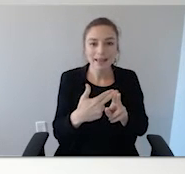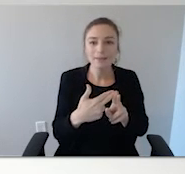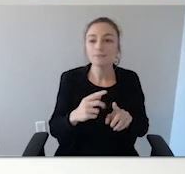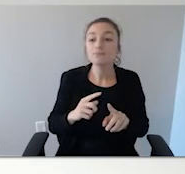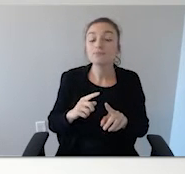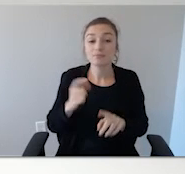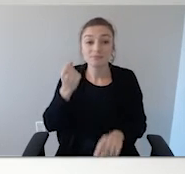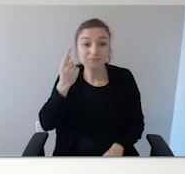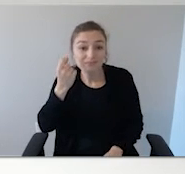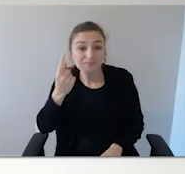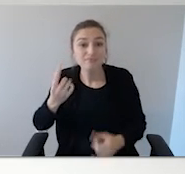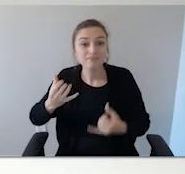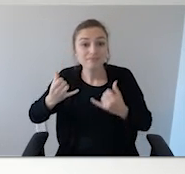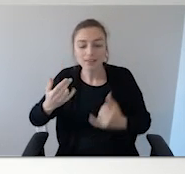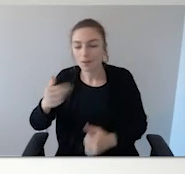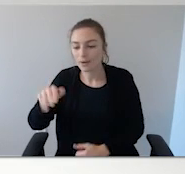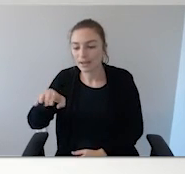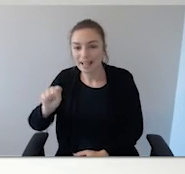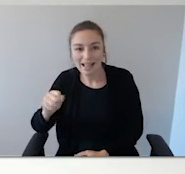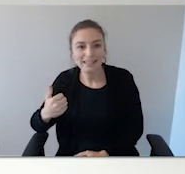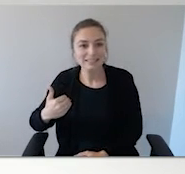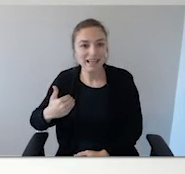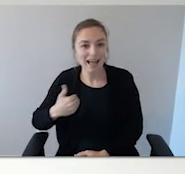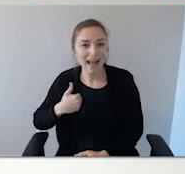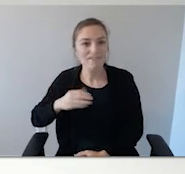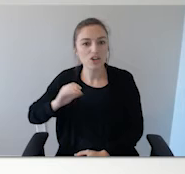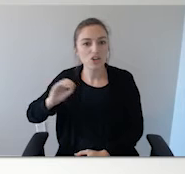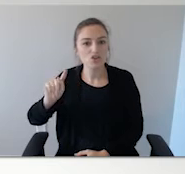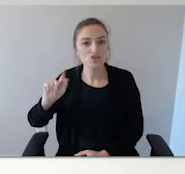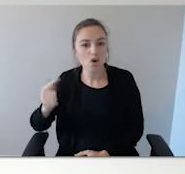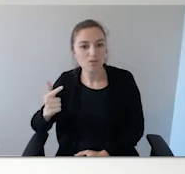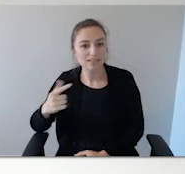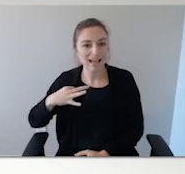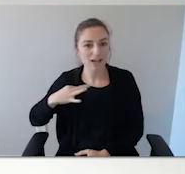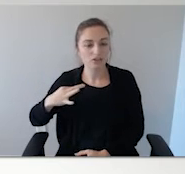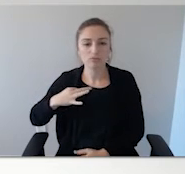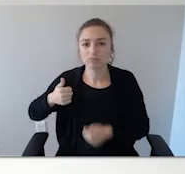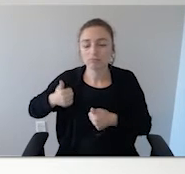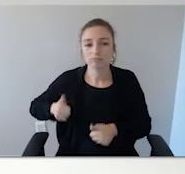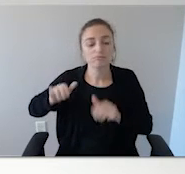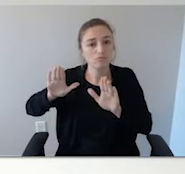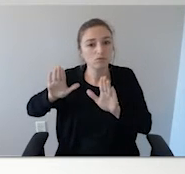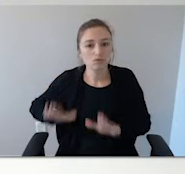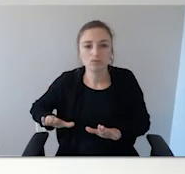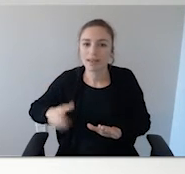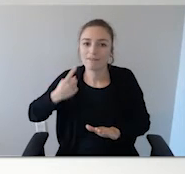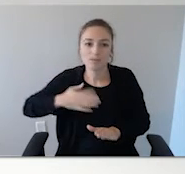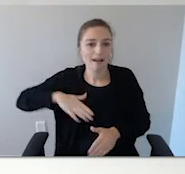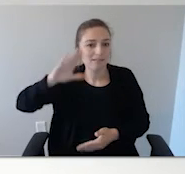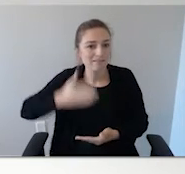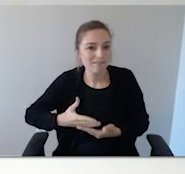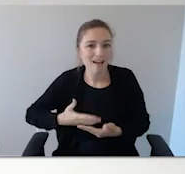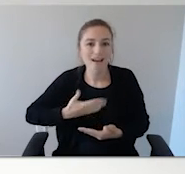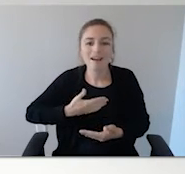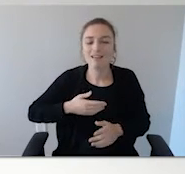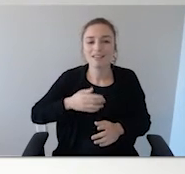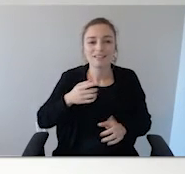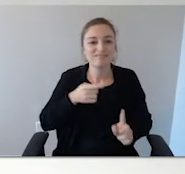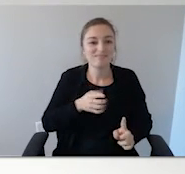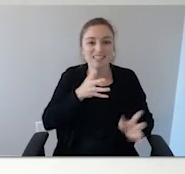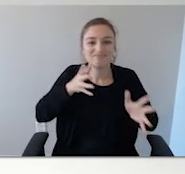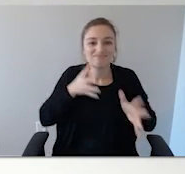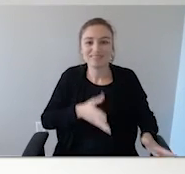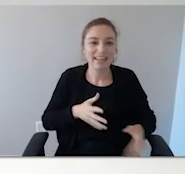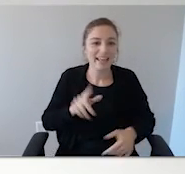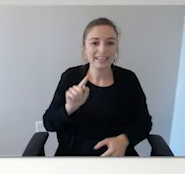company to come out with tagless shirts, great invention, love it. It was a godsend for my son because he hated the tags. So